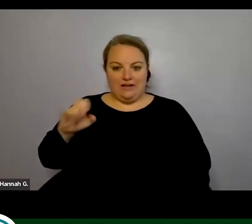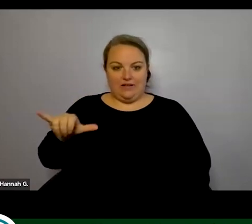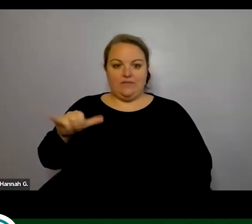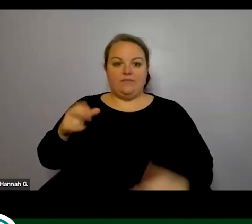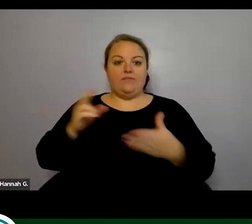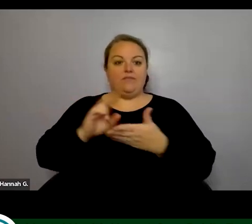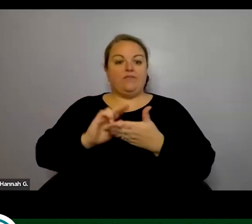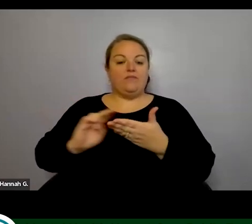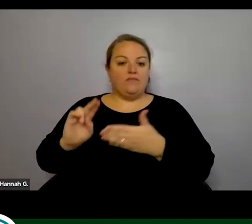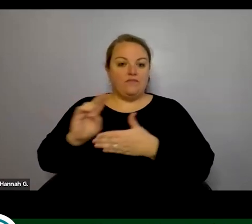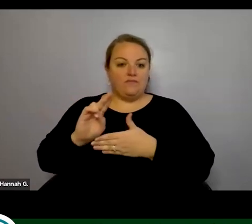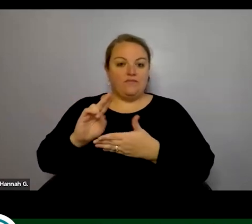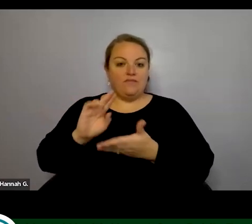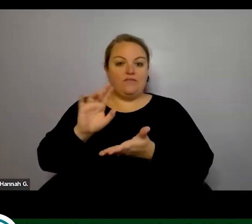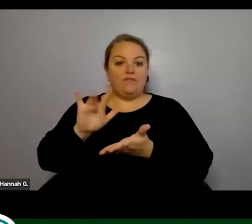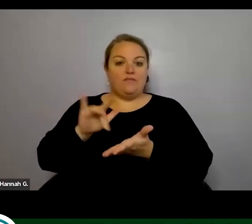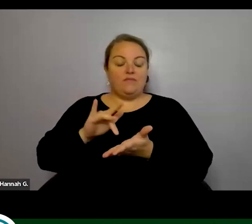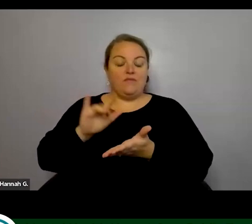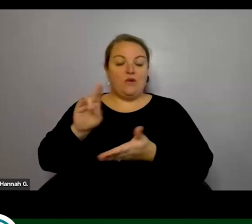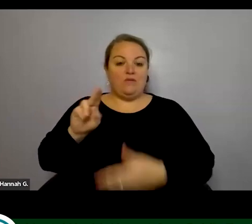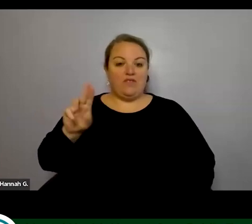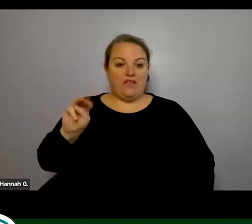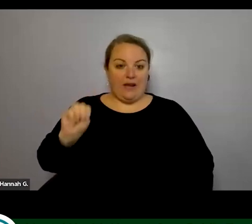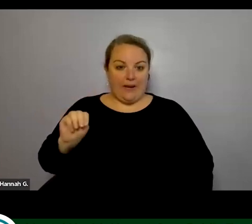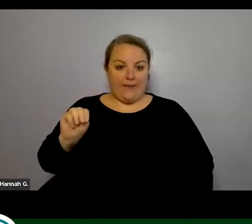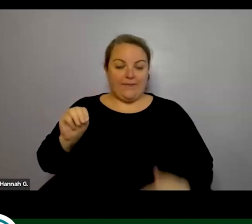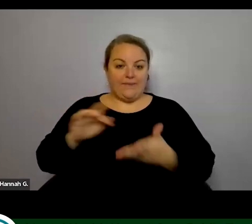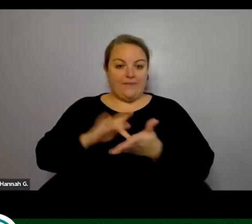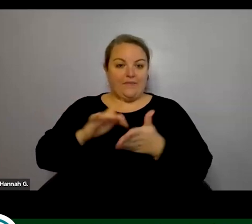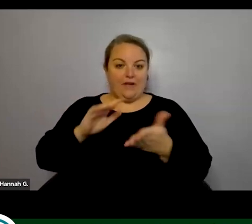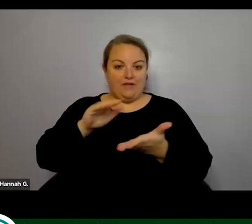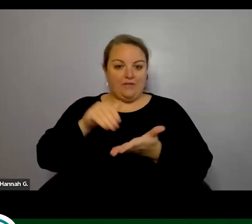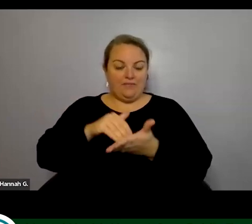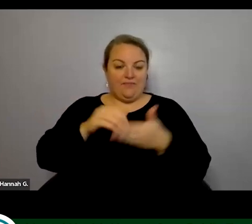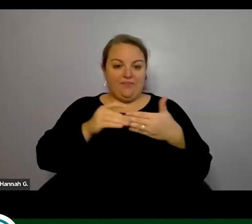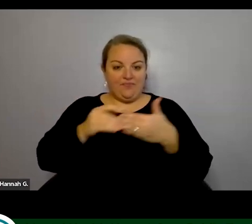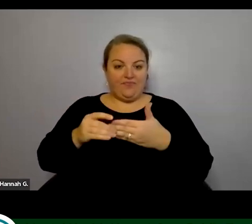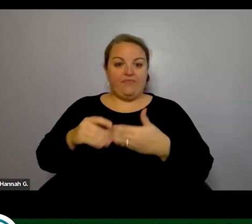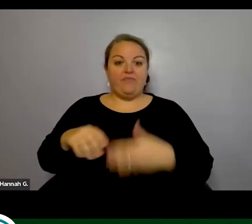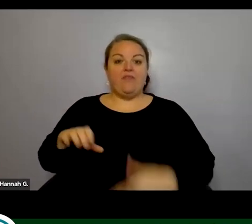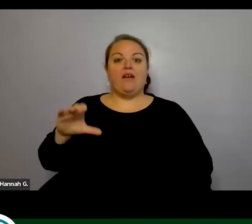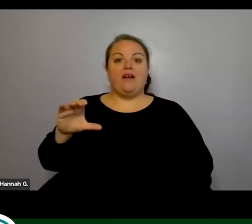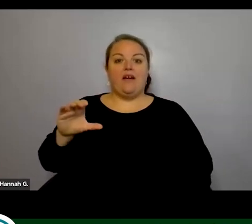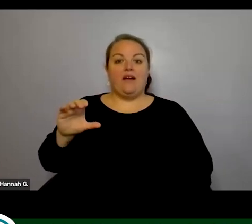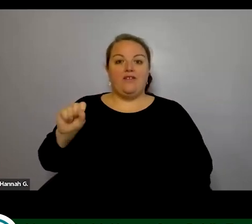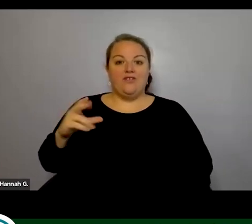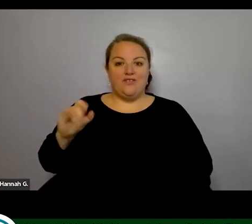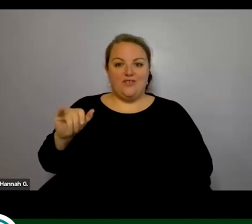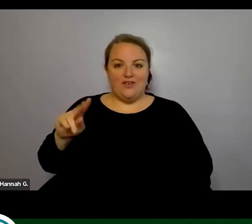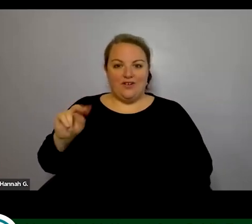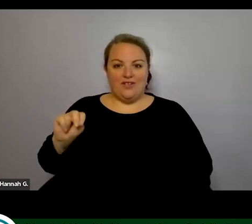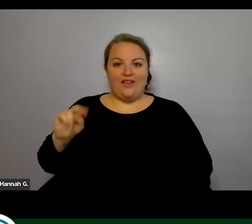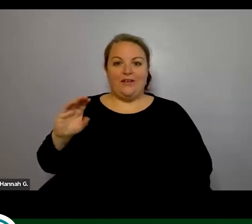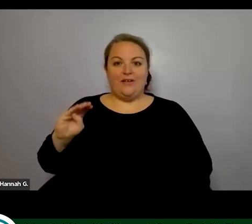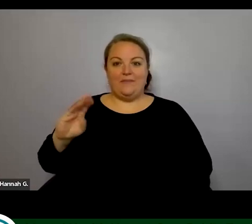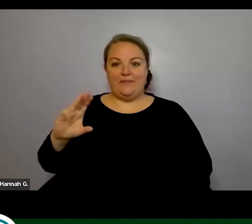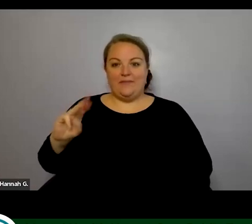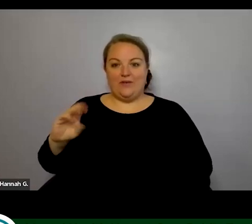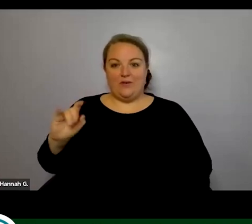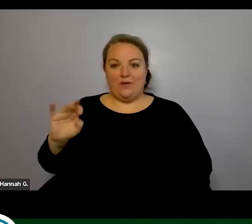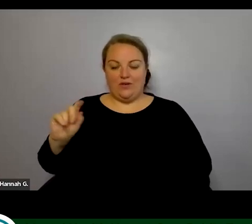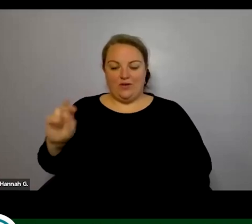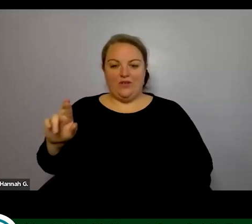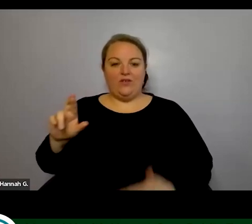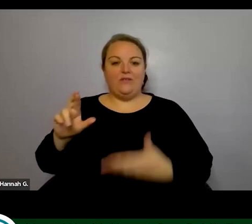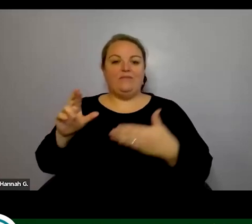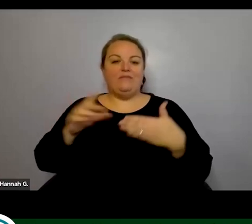psychiatry for uvm medical center and charlotte mccorkle who is the senior director of client services at howard center i